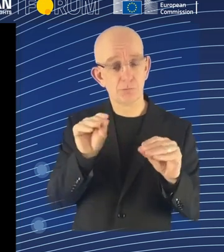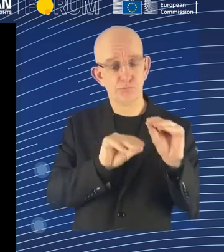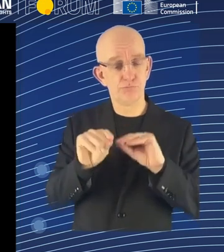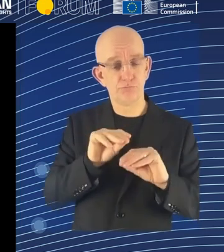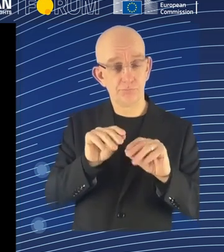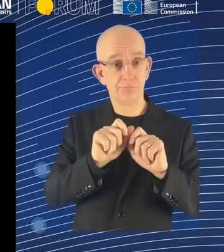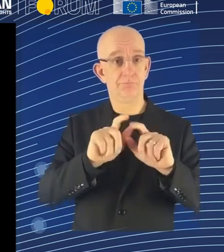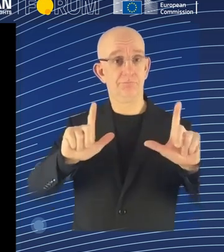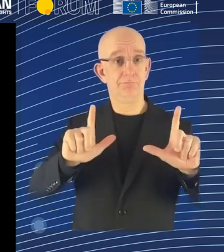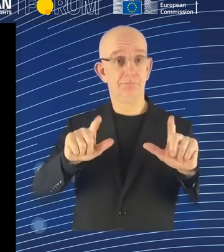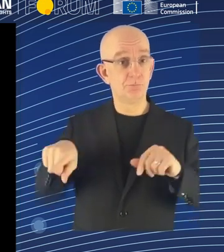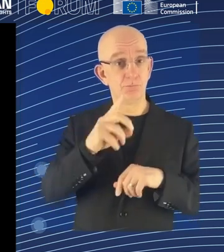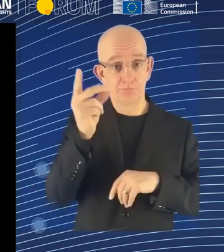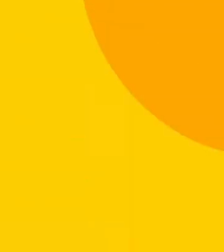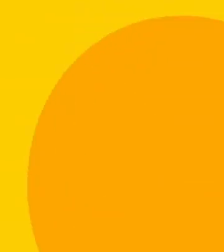panelists and Mario.